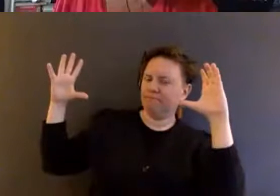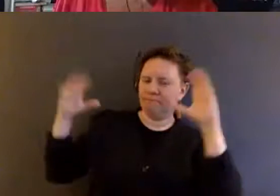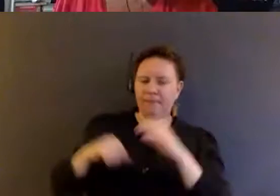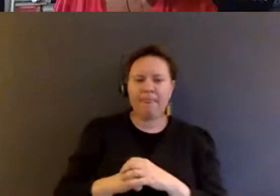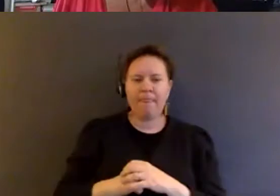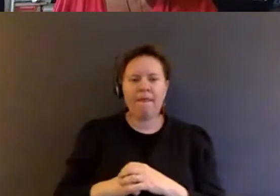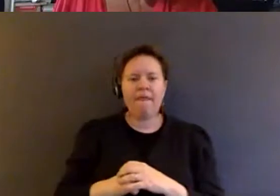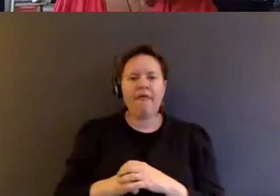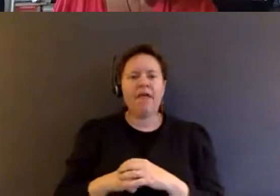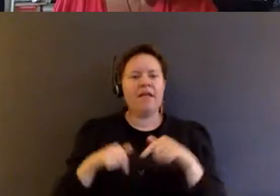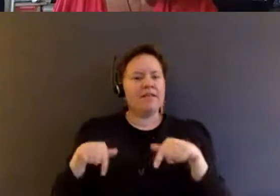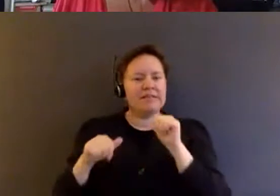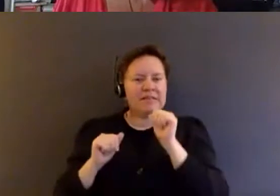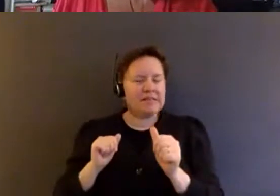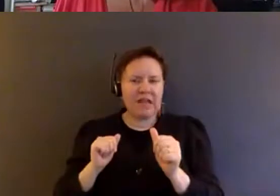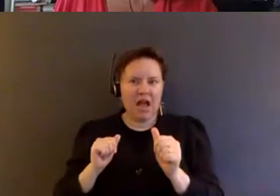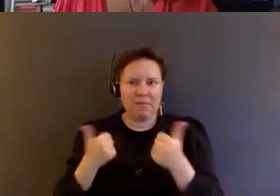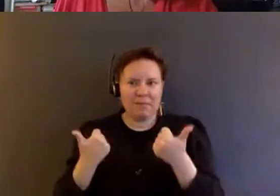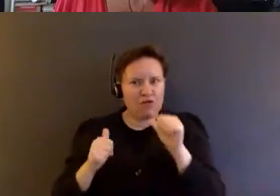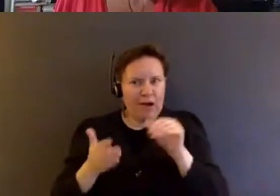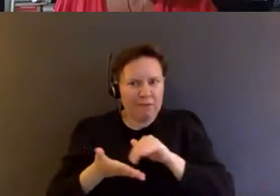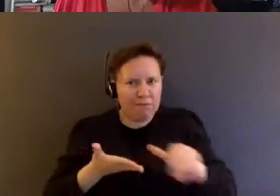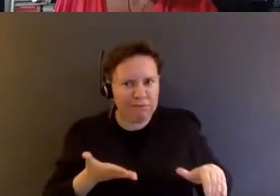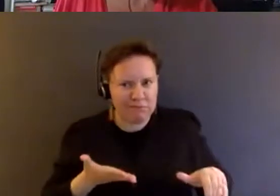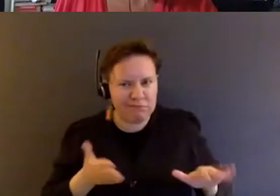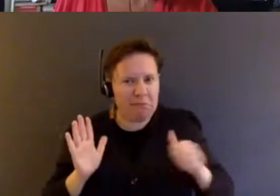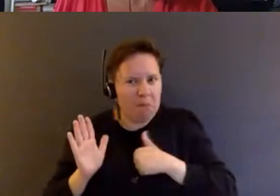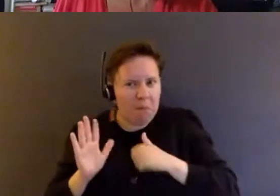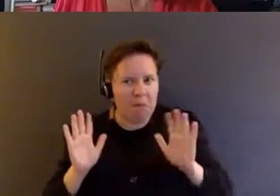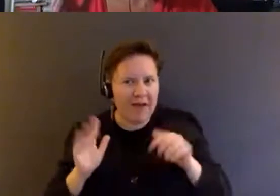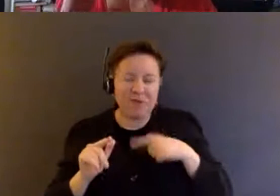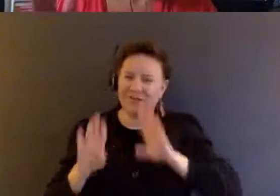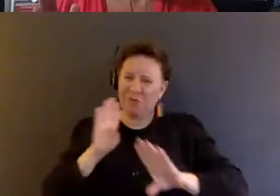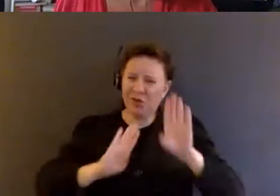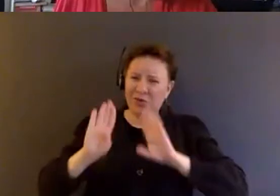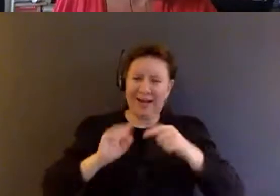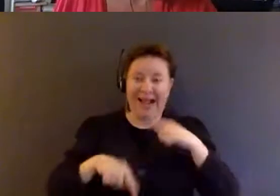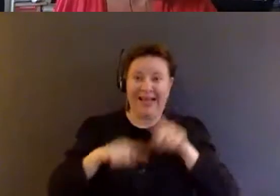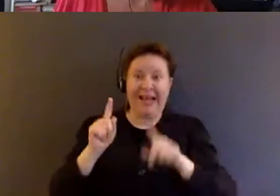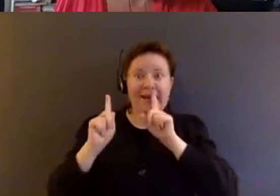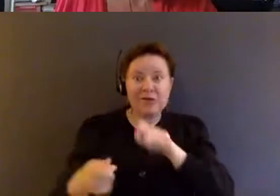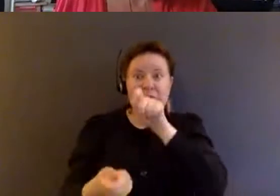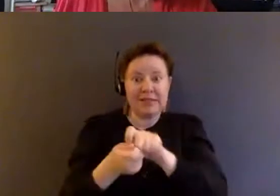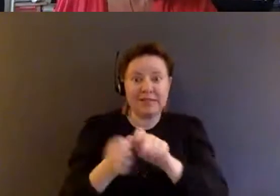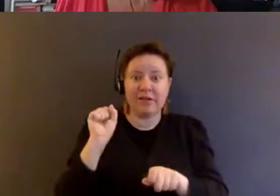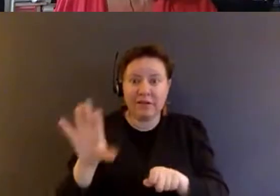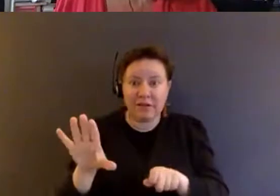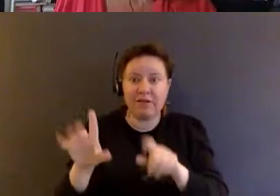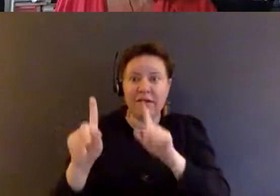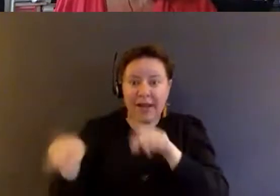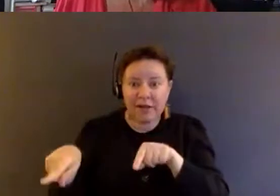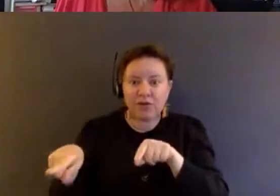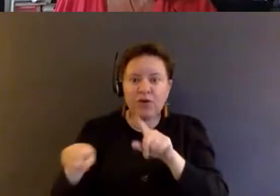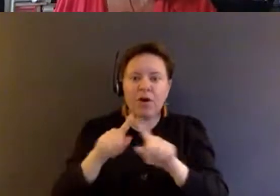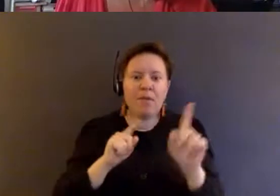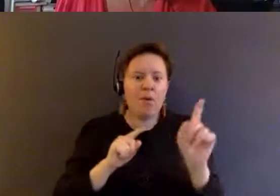this is not a cop-out either. Like, I know it's very frustrating to hear that, that I can't answer that question for everybody. Like, where do I